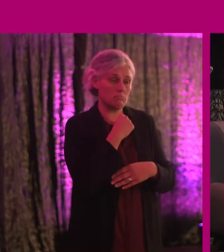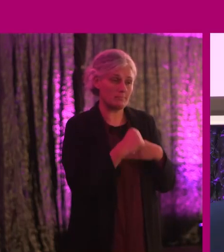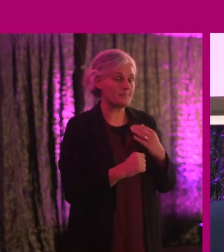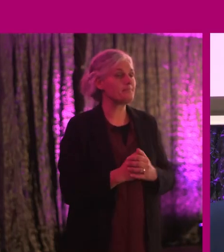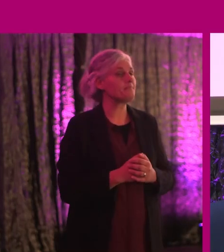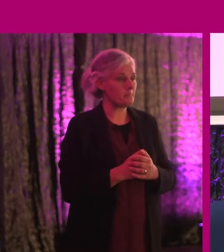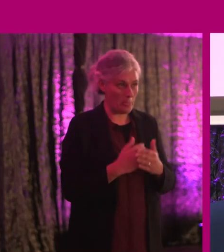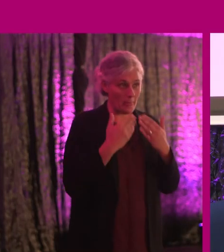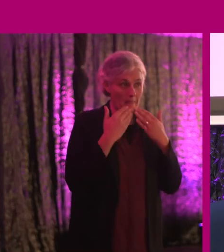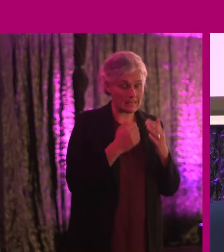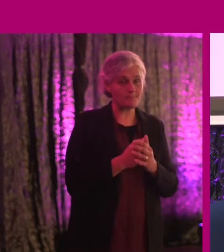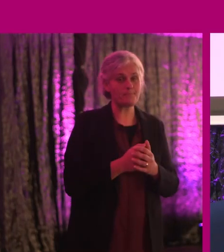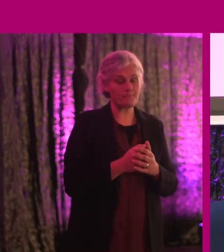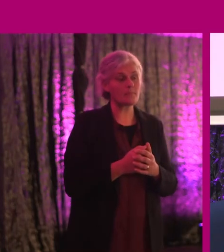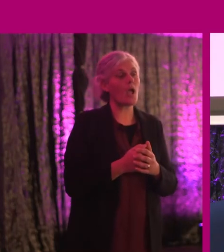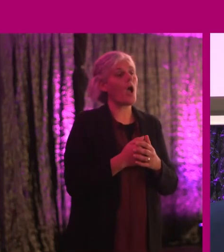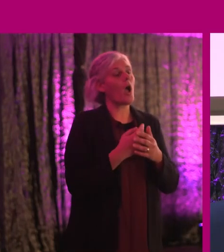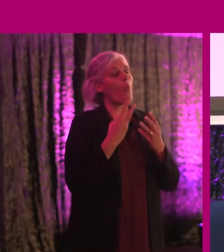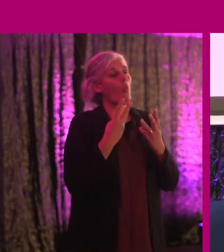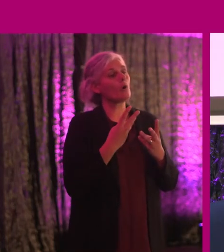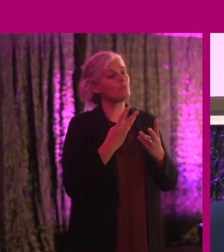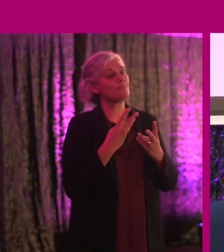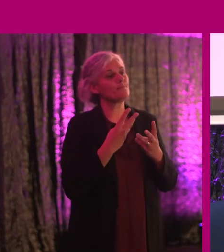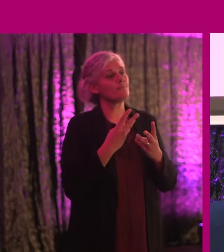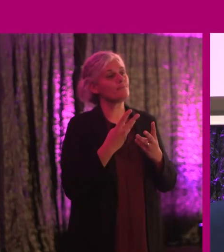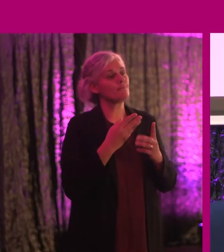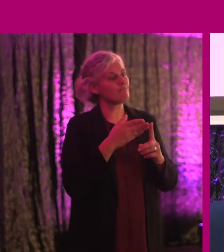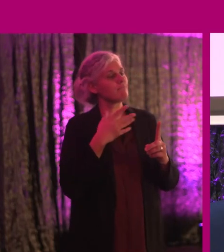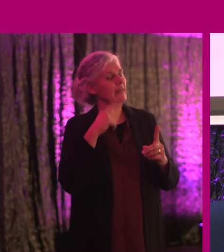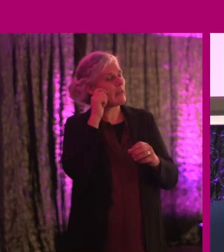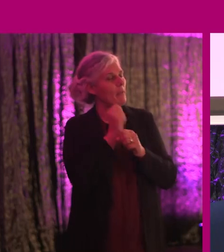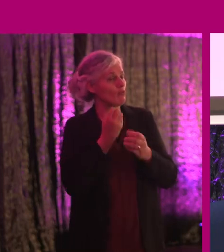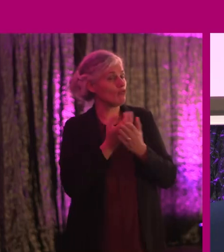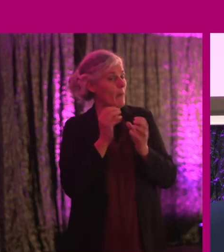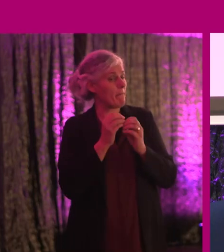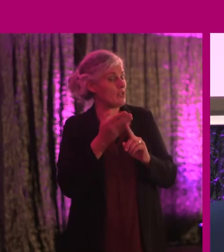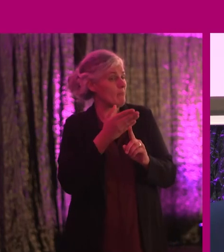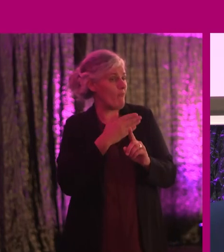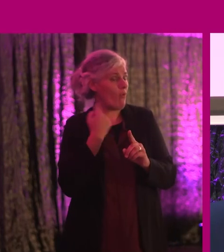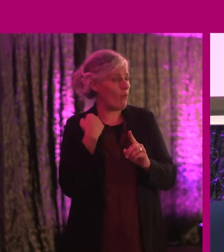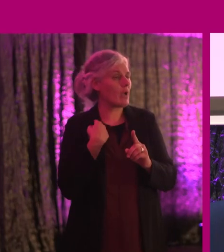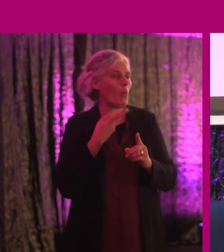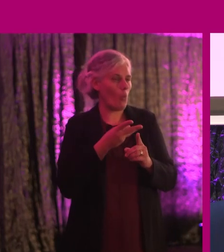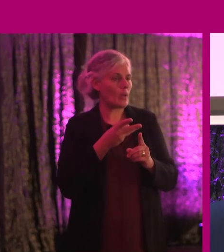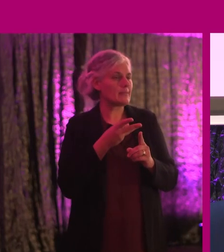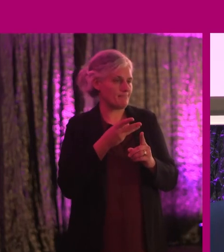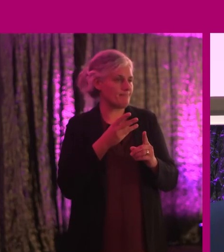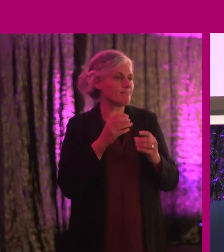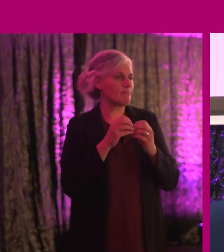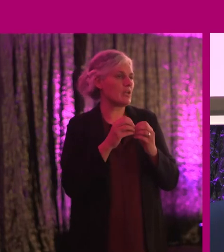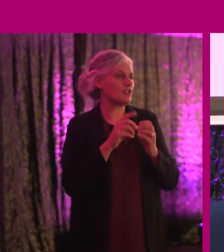One thing I want to just acknowledge, just thinking about the stories I've just said there, I'm going to come back into what you've said,